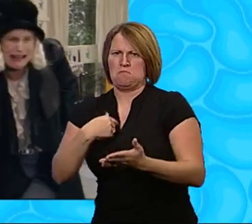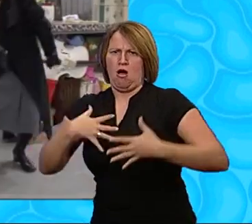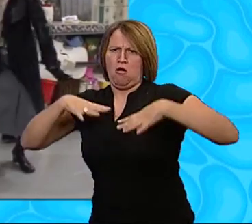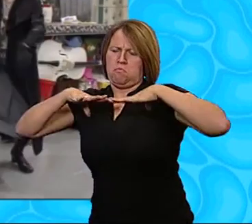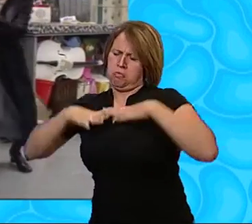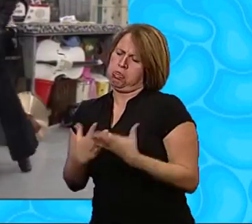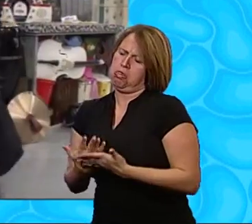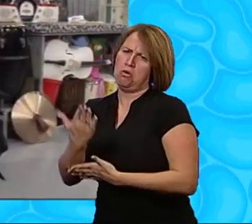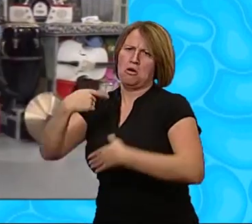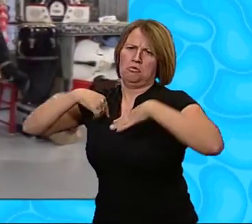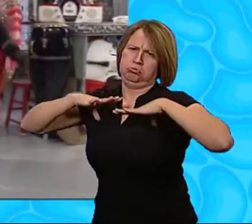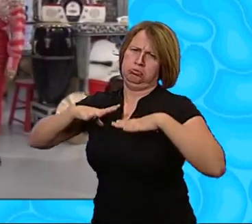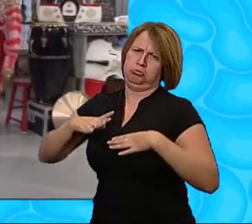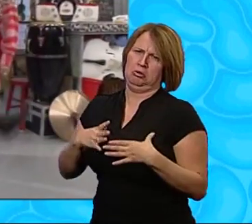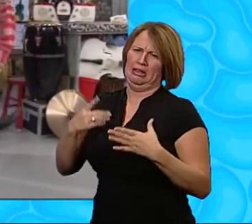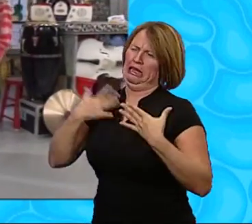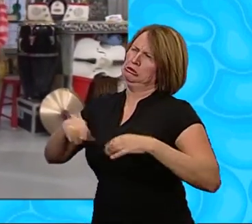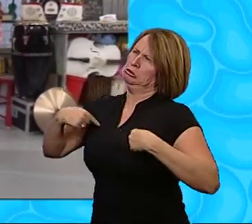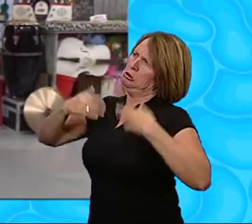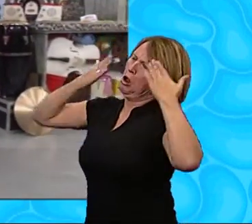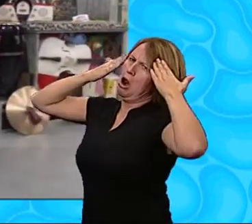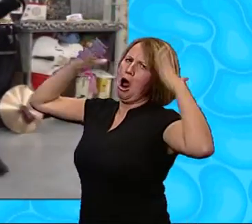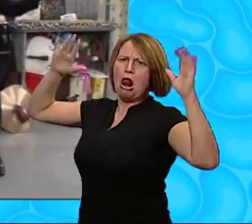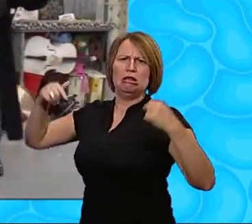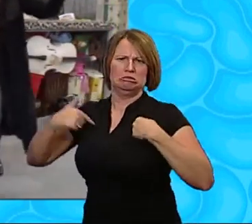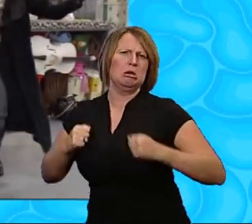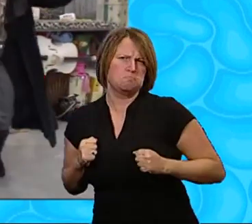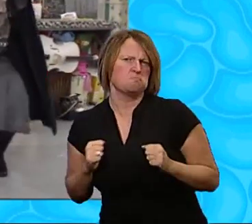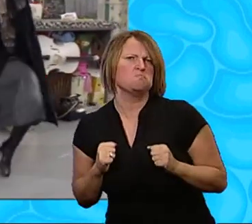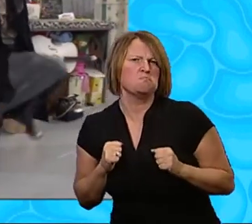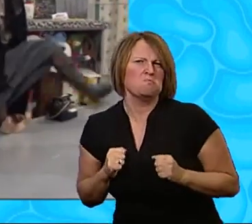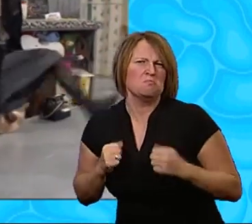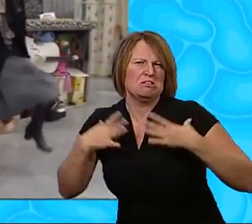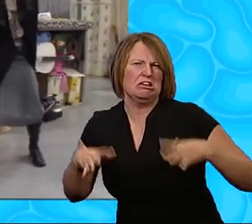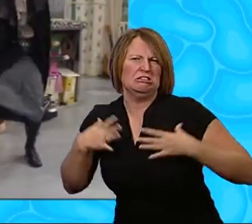way A plum tugged out I could do with a holiday